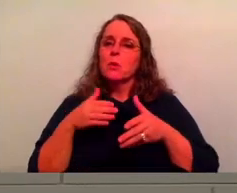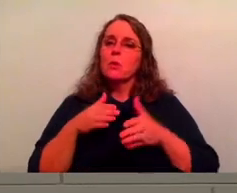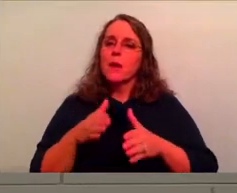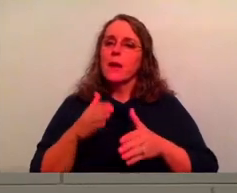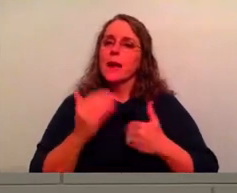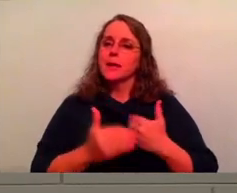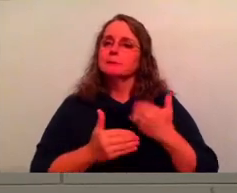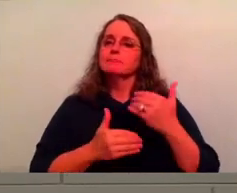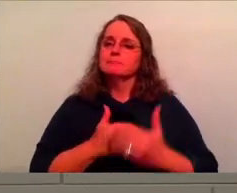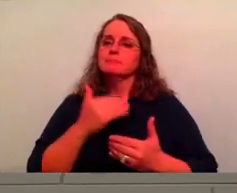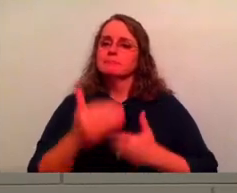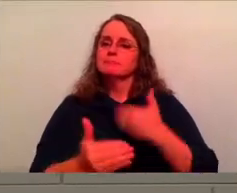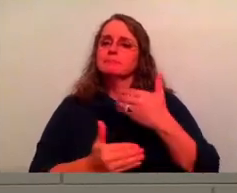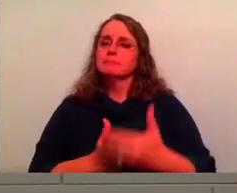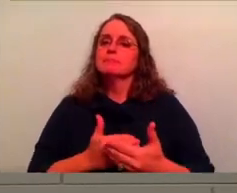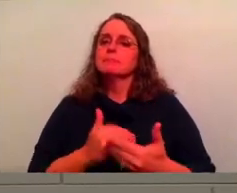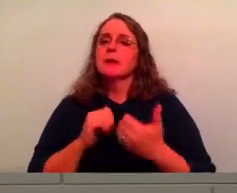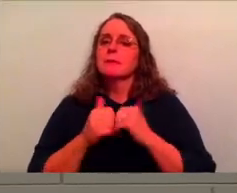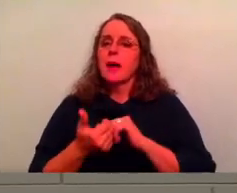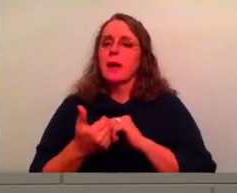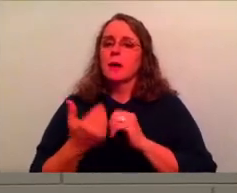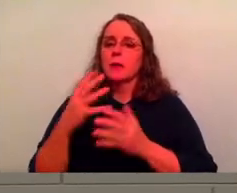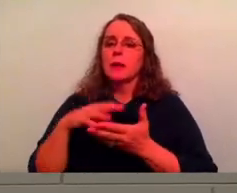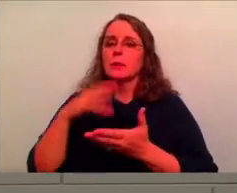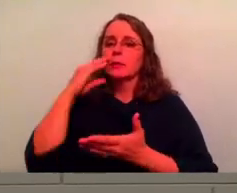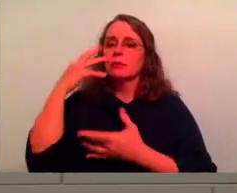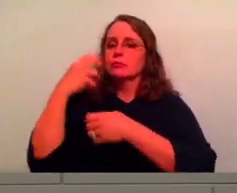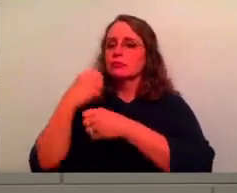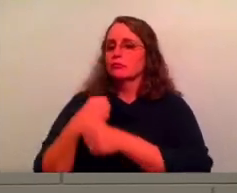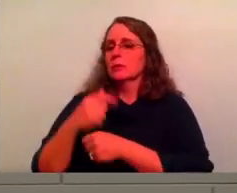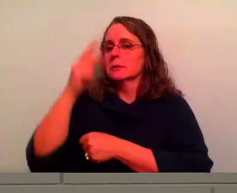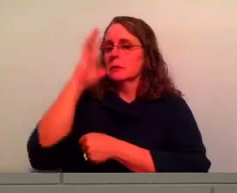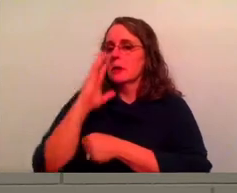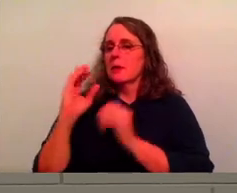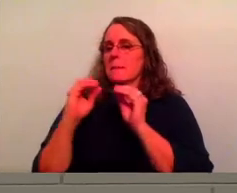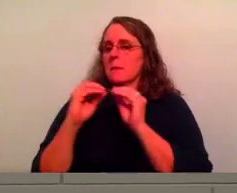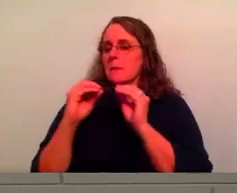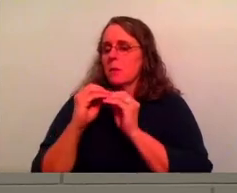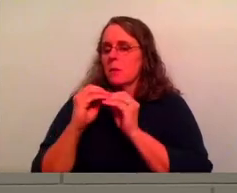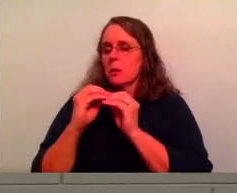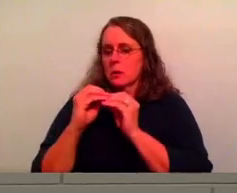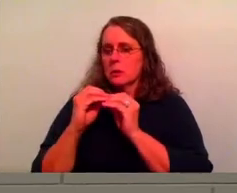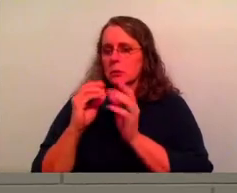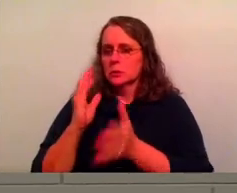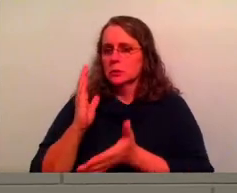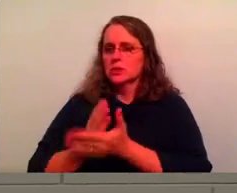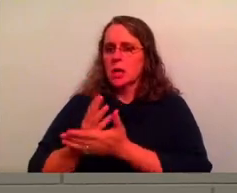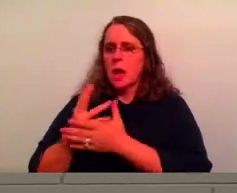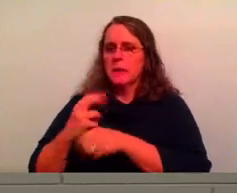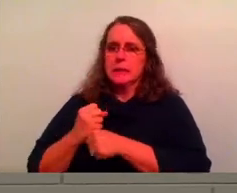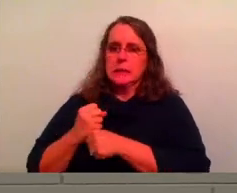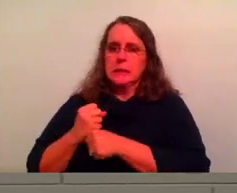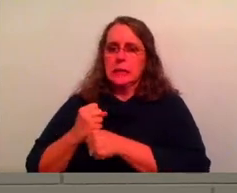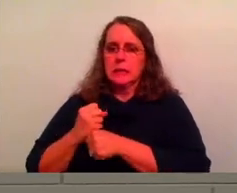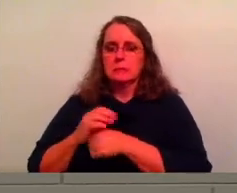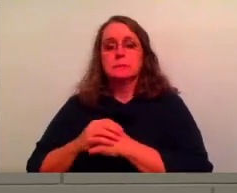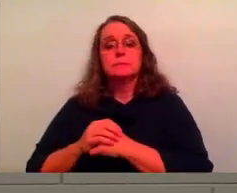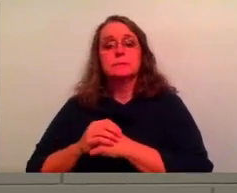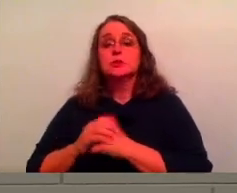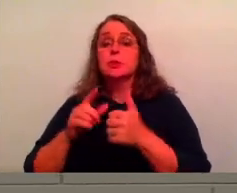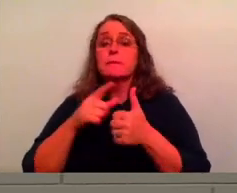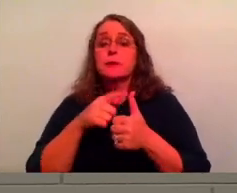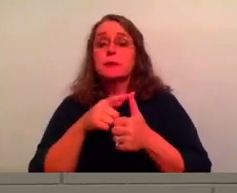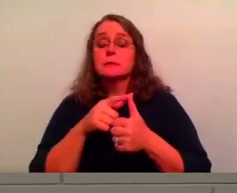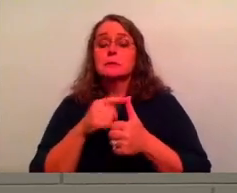we can take as we learn to trust God more, uh, and move forward and to stop clinging. Uh, first one is just knowing that